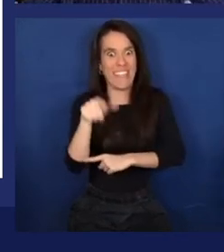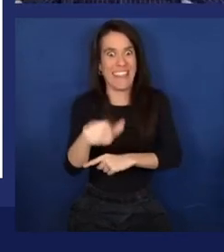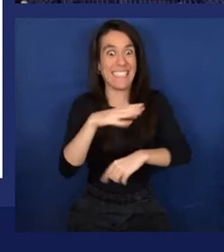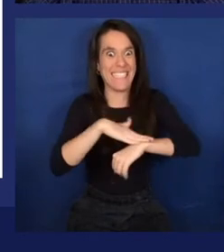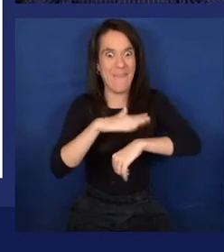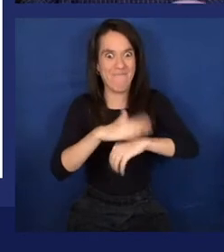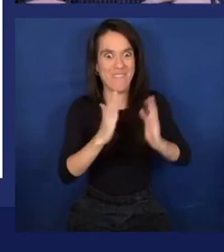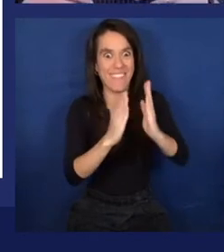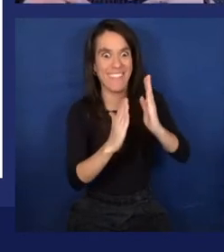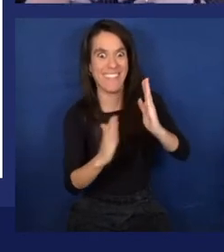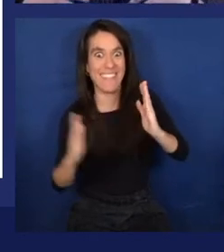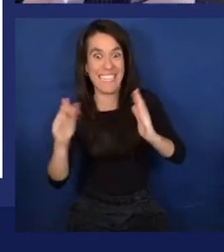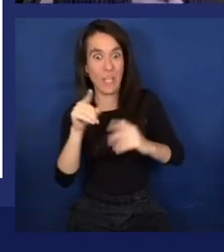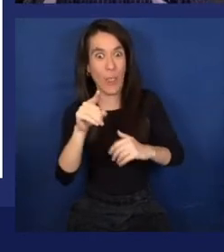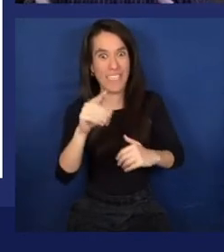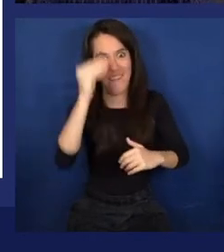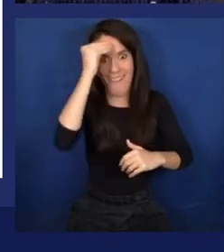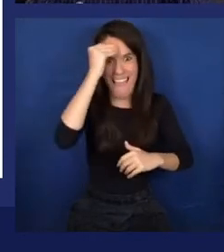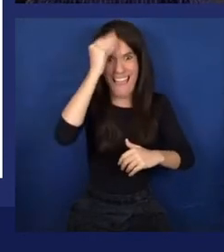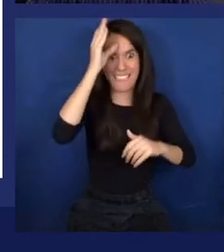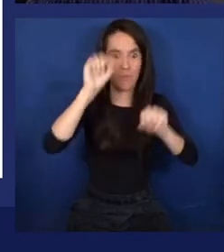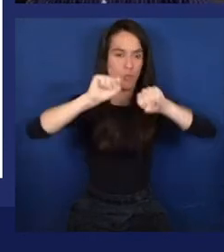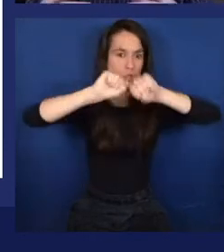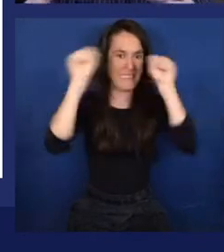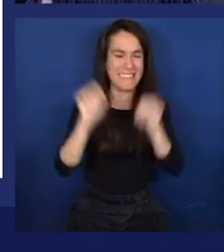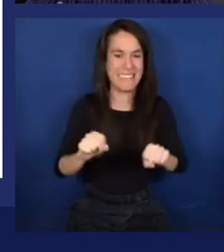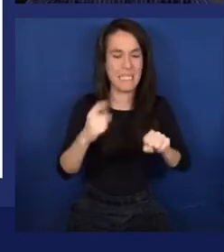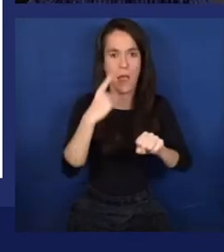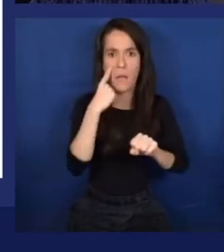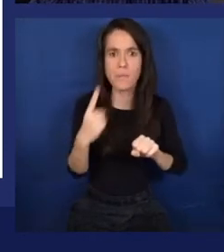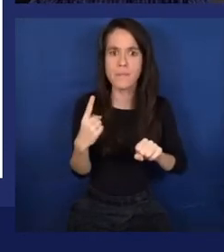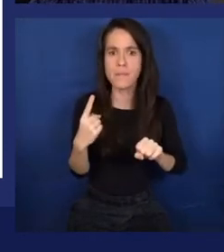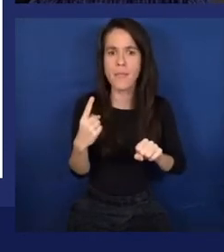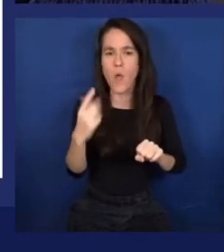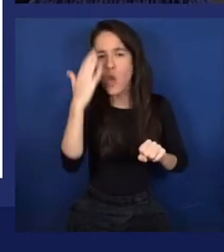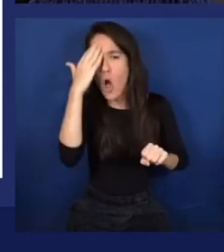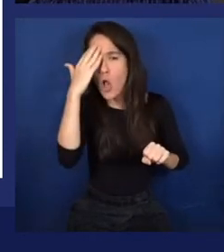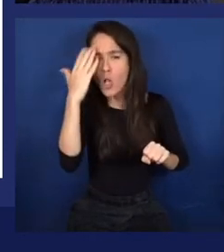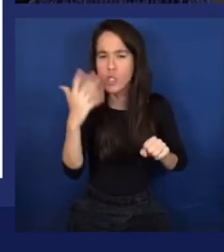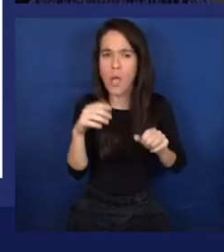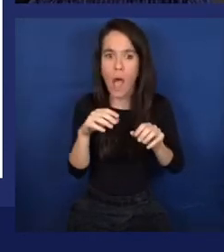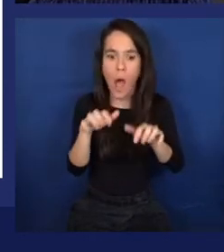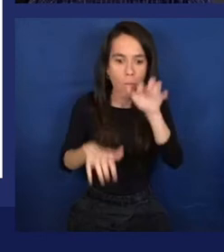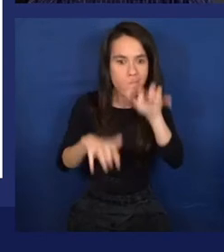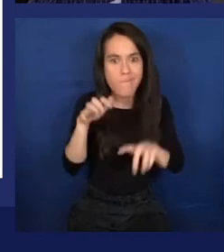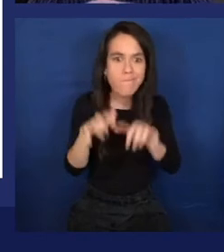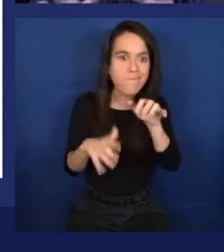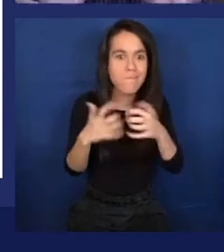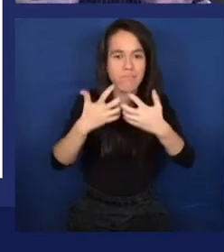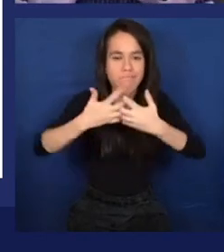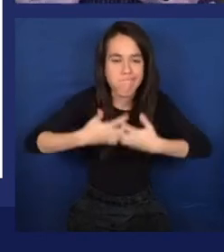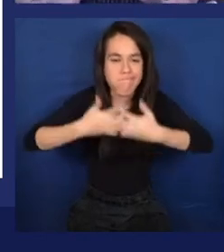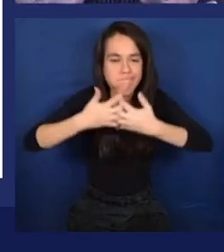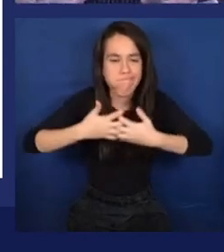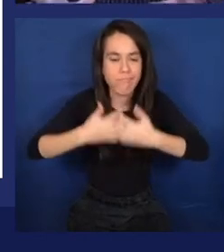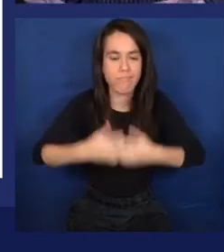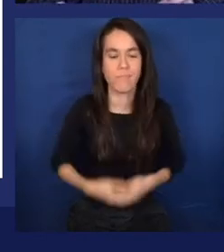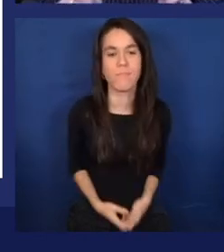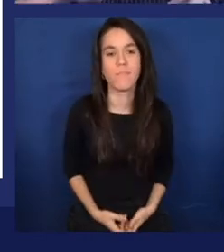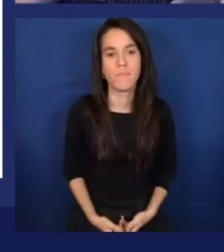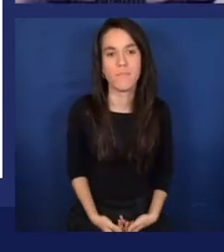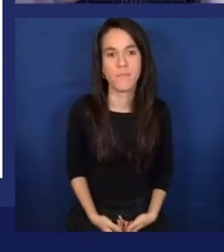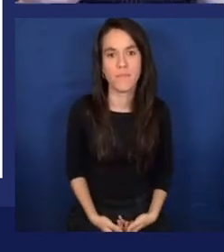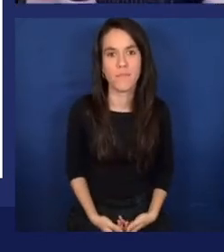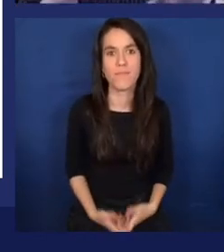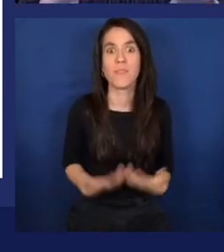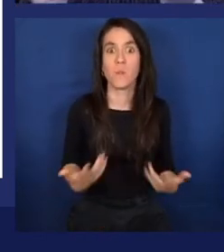of expert systems where they're capturing expert knowledge largely in decision tree models. So call it almost like a Super